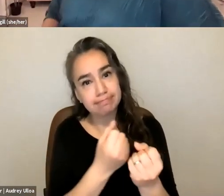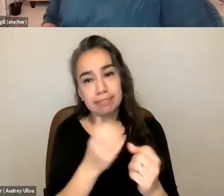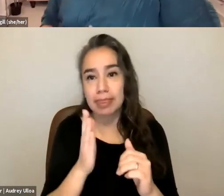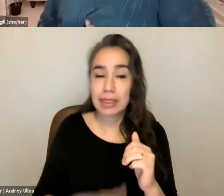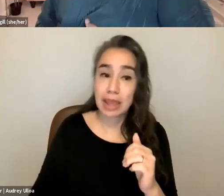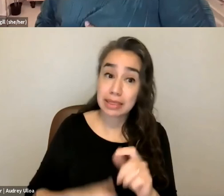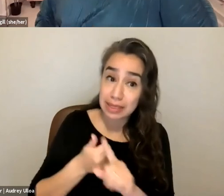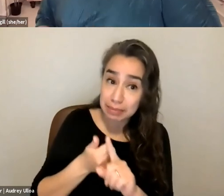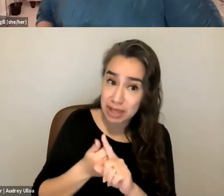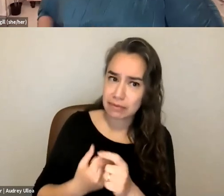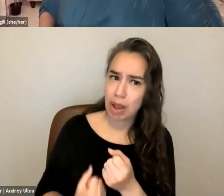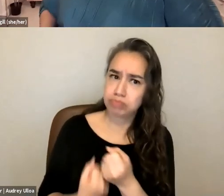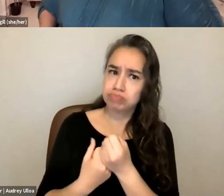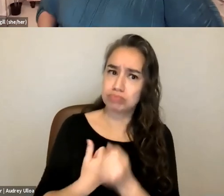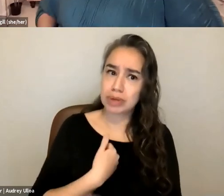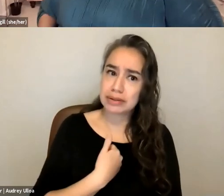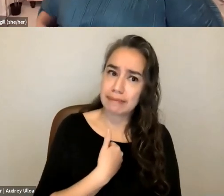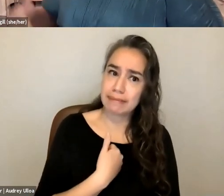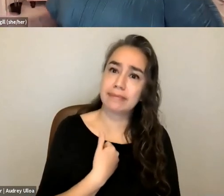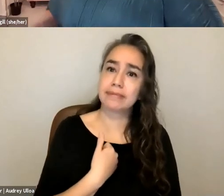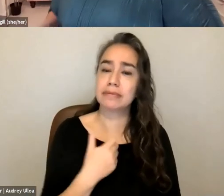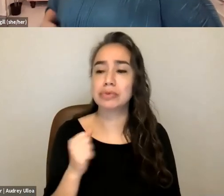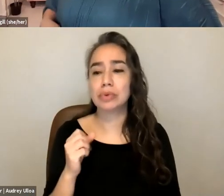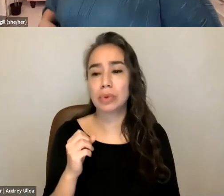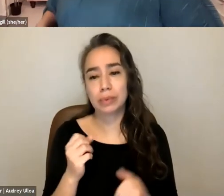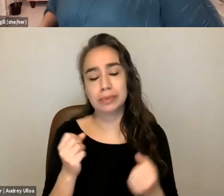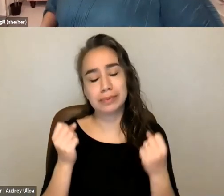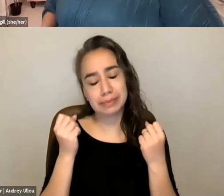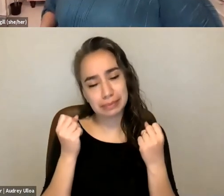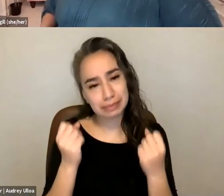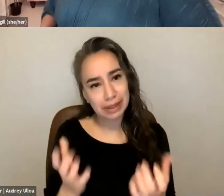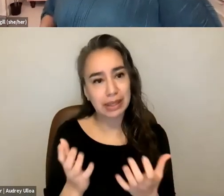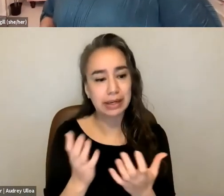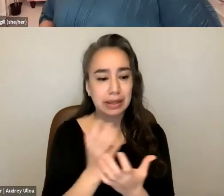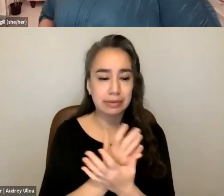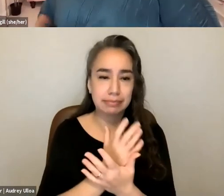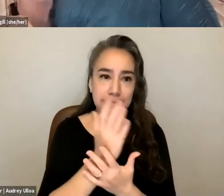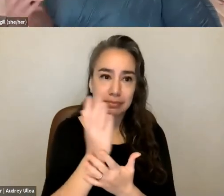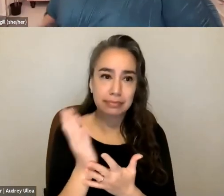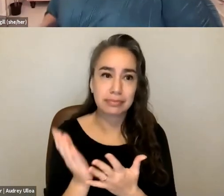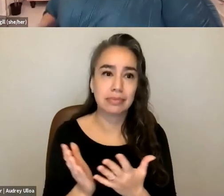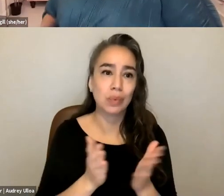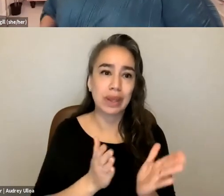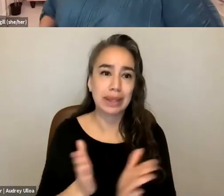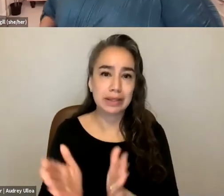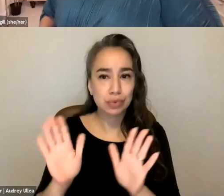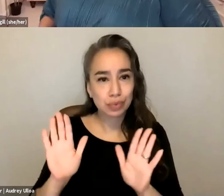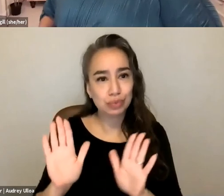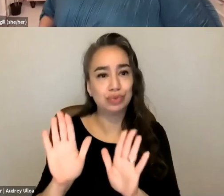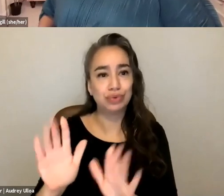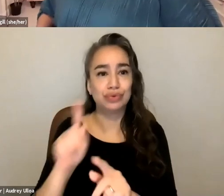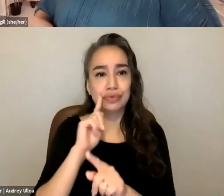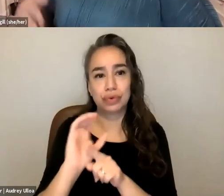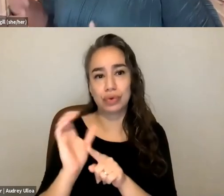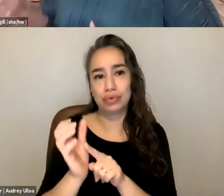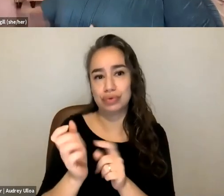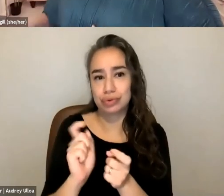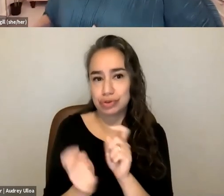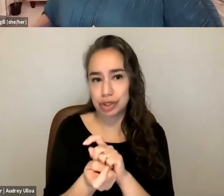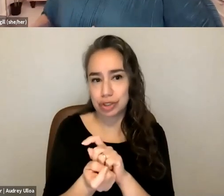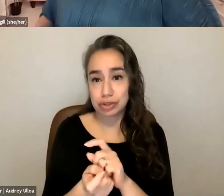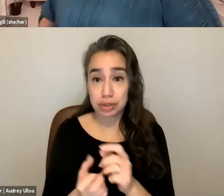and so um i think that there are so many ways to push for cultural change including um you know